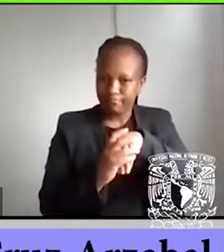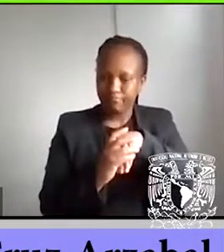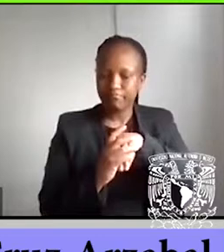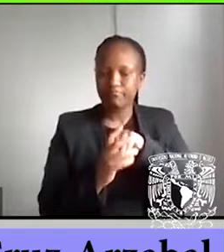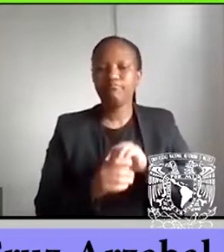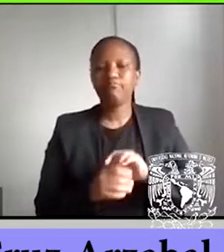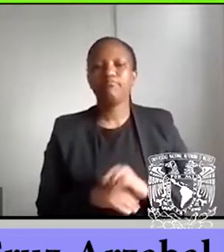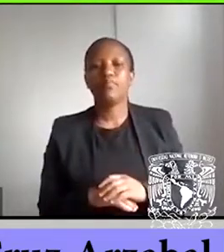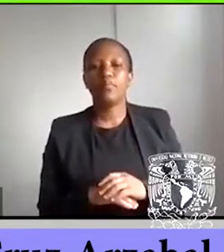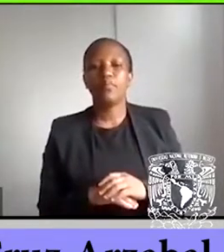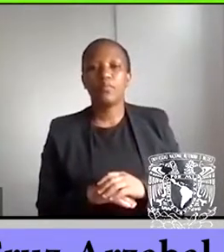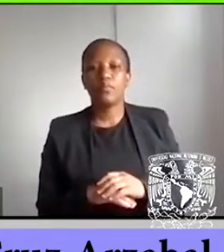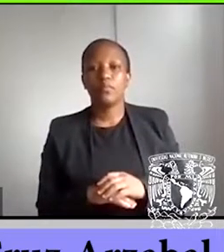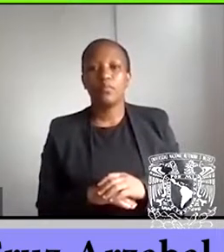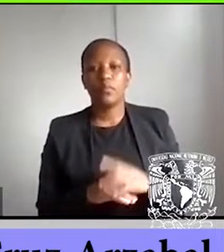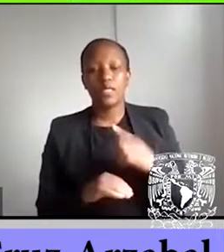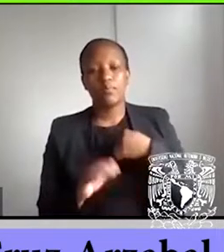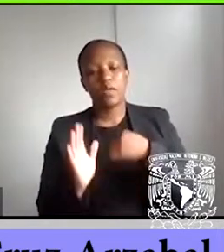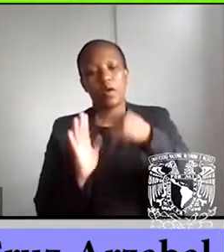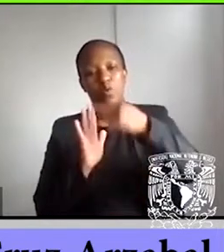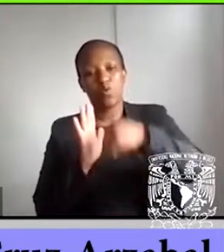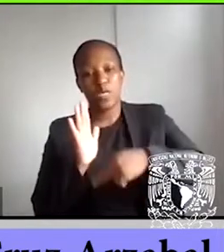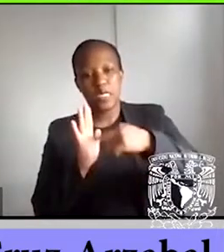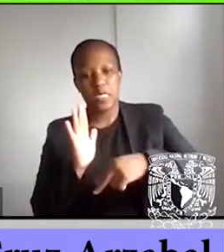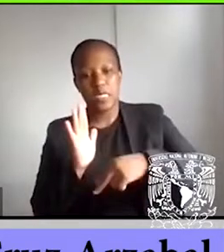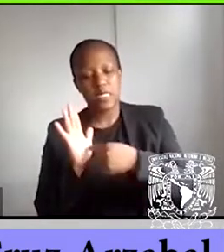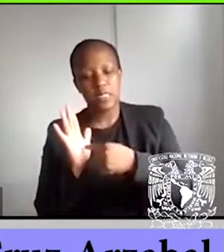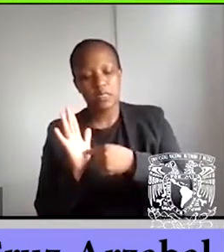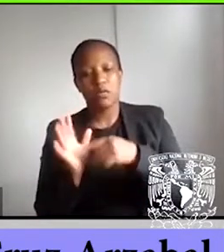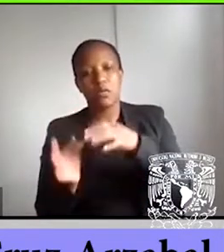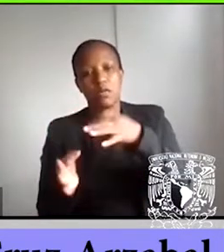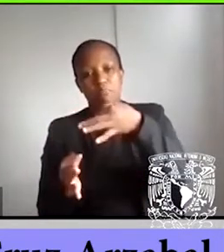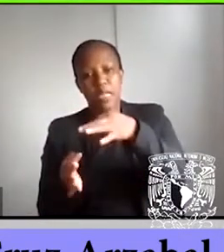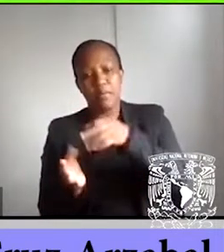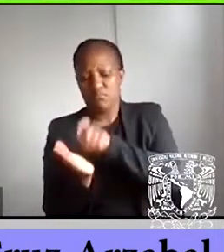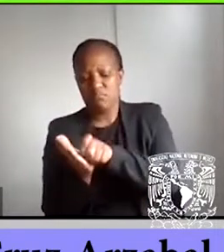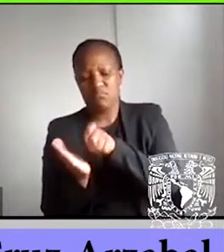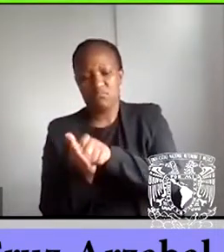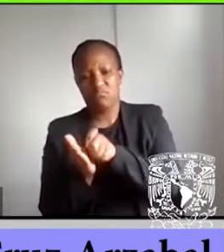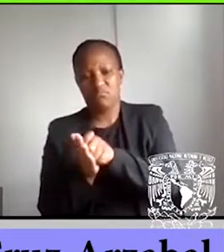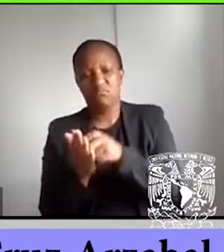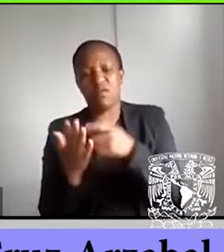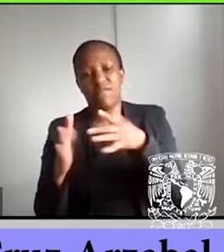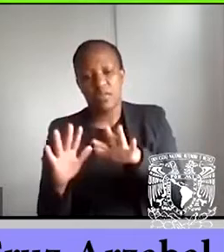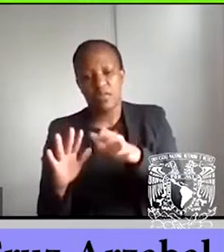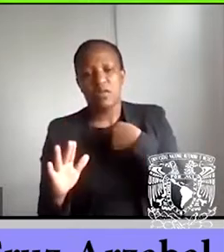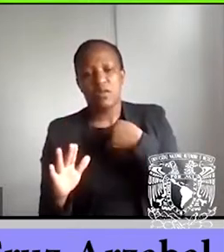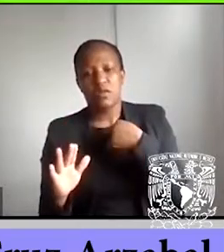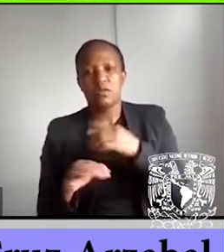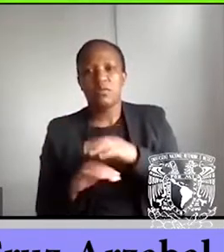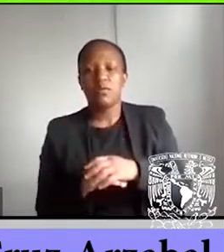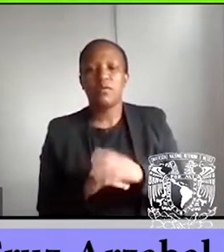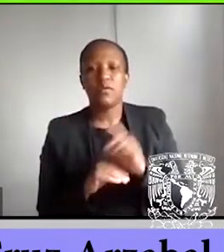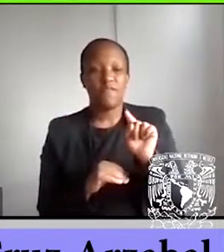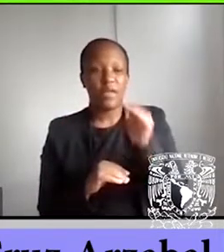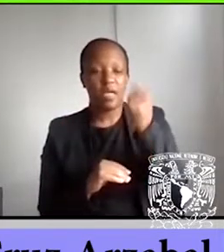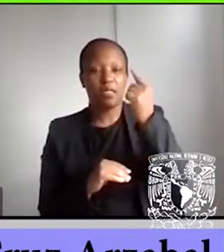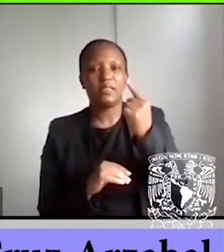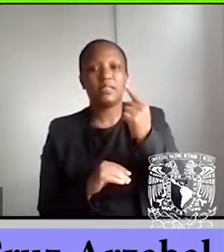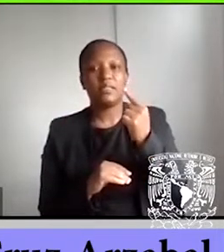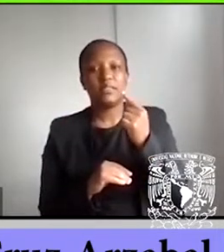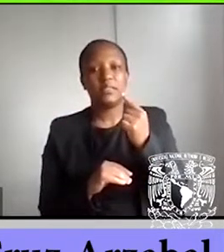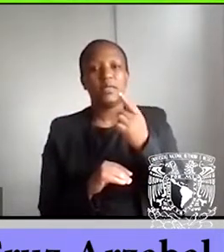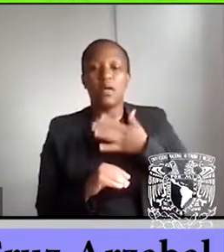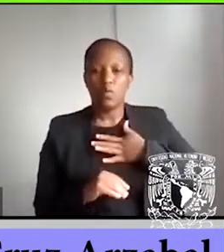read a paper that I have written. First, I would like to